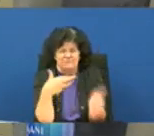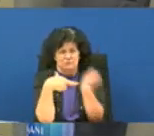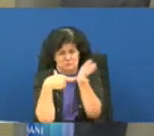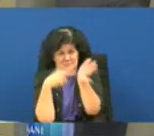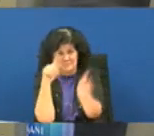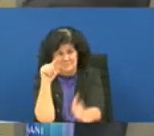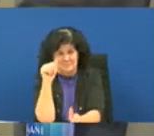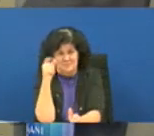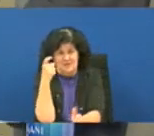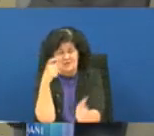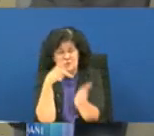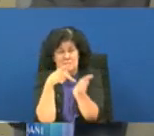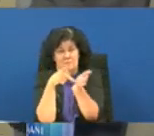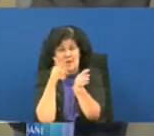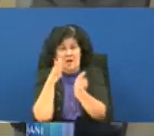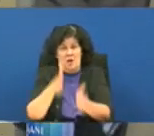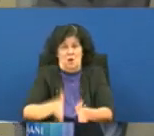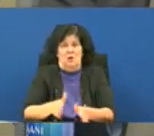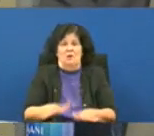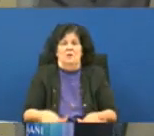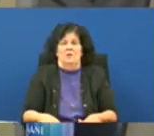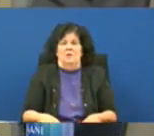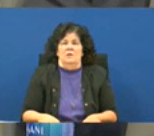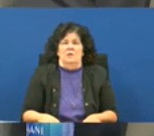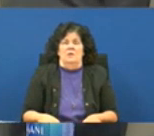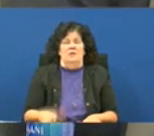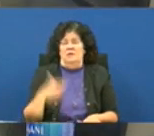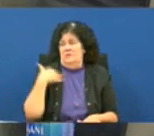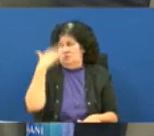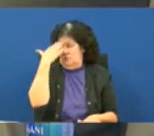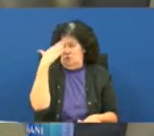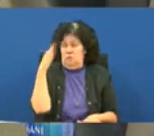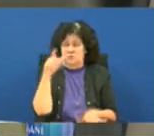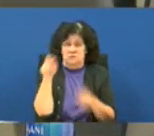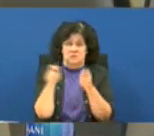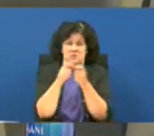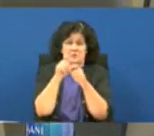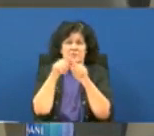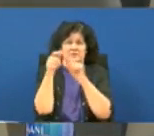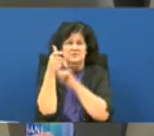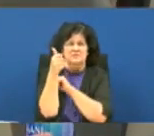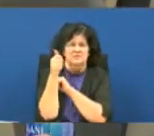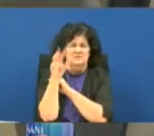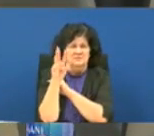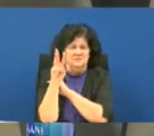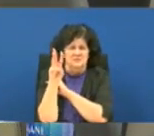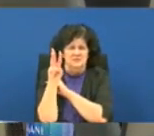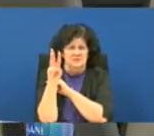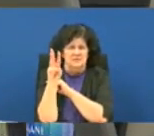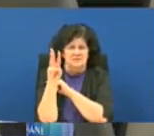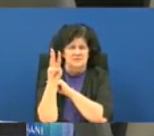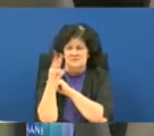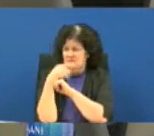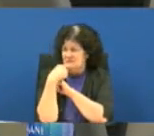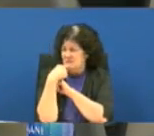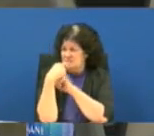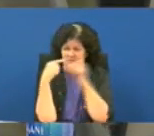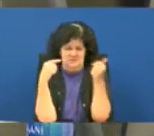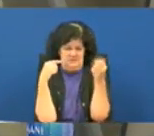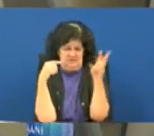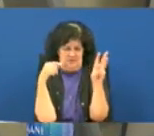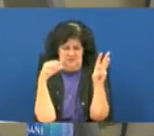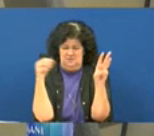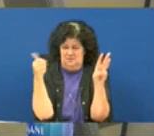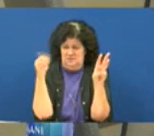and when you have i don't know the exact number i believe it was 16 and 16 is that correct on the beds all right